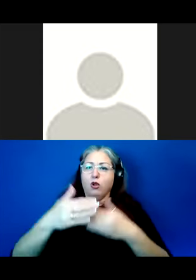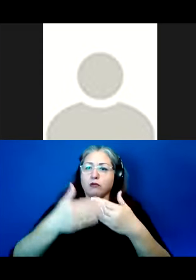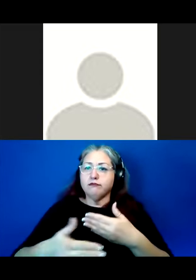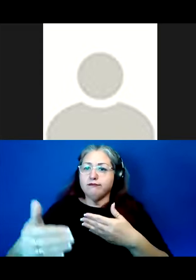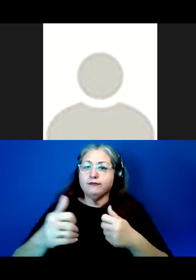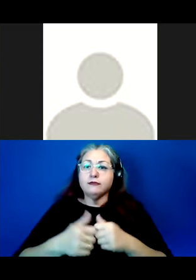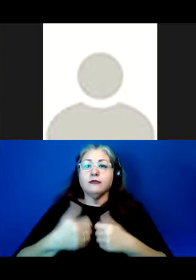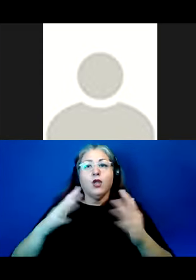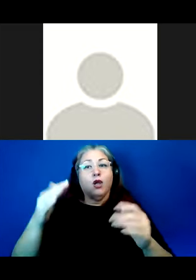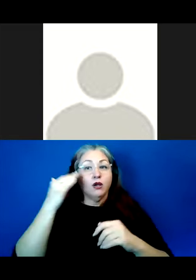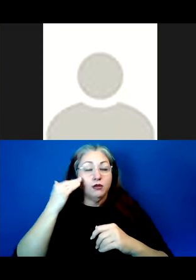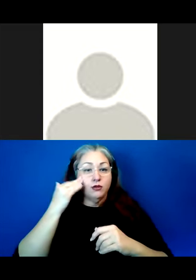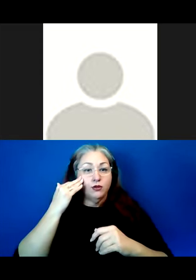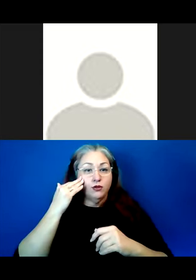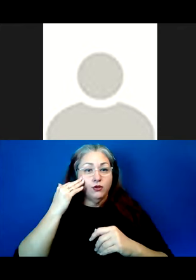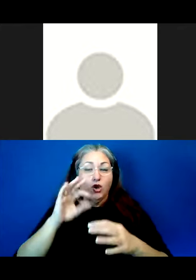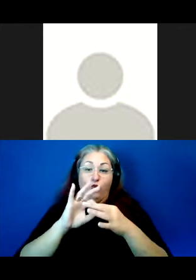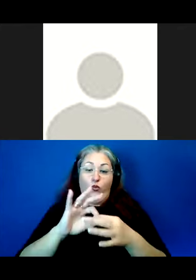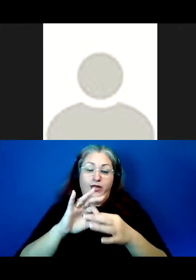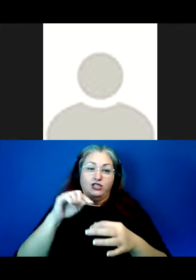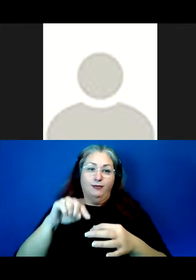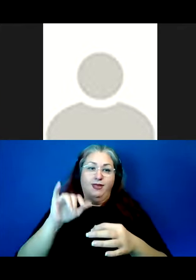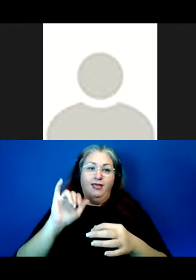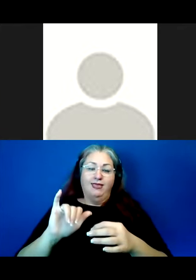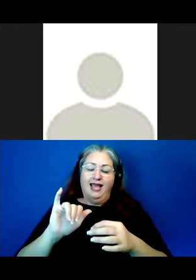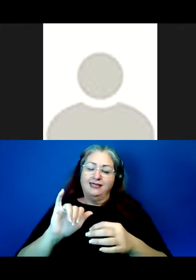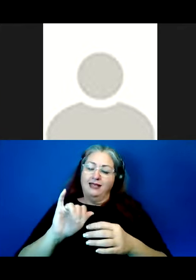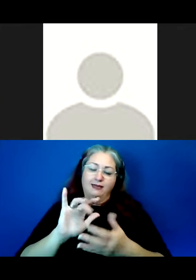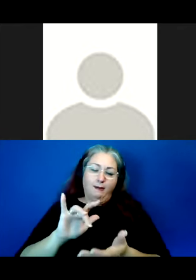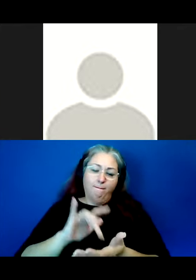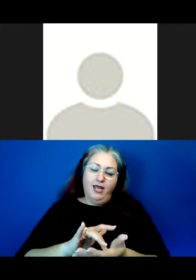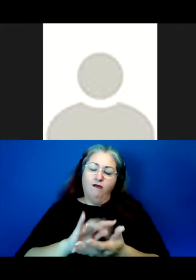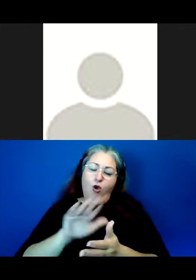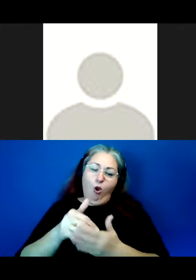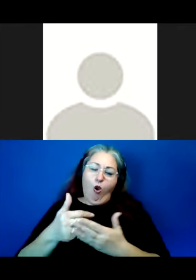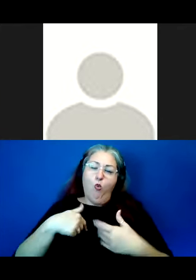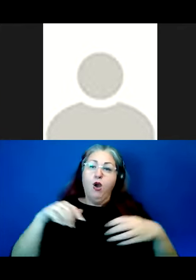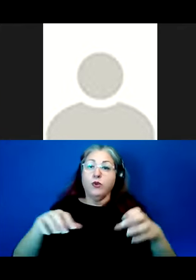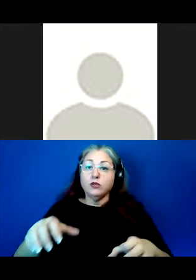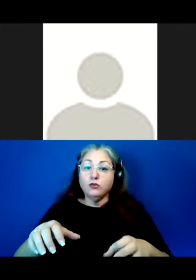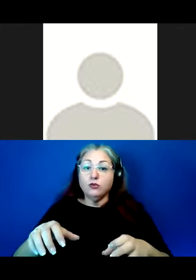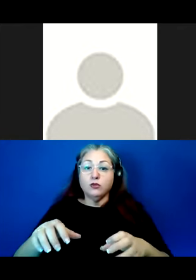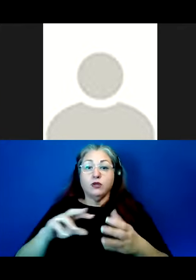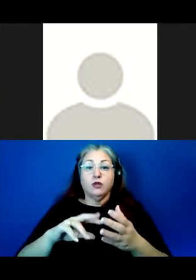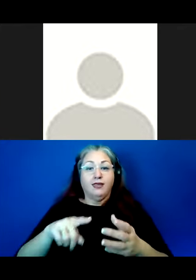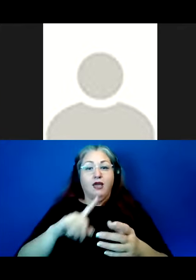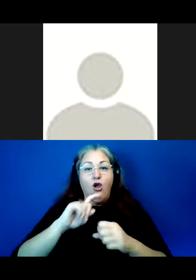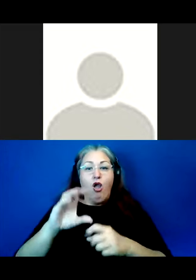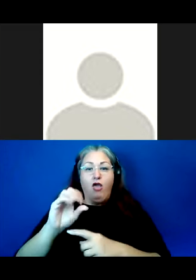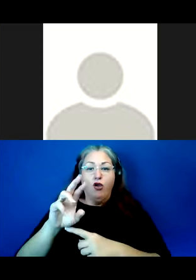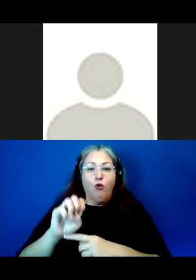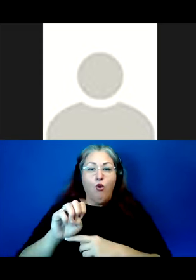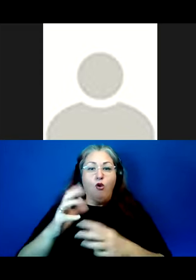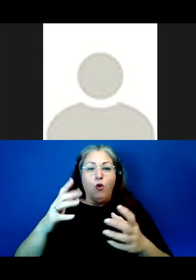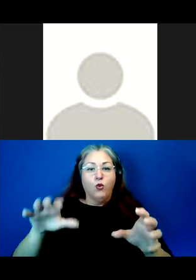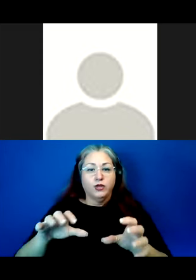As we all know, relationships are at the core of so much of what we do, such that they are the core of what we do.